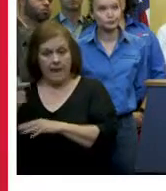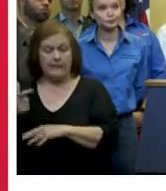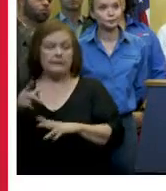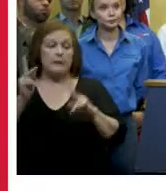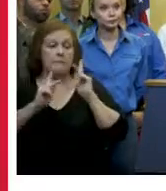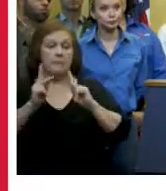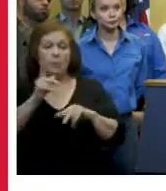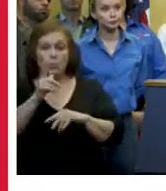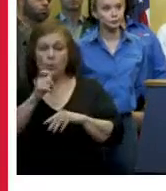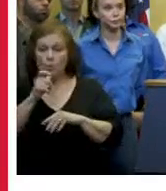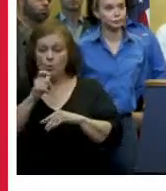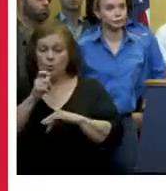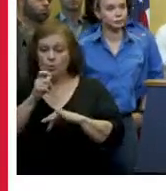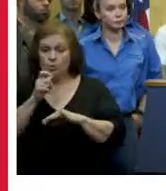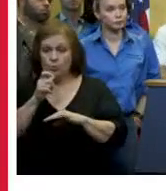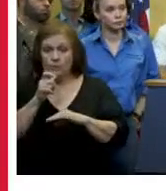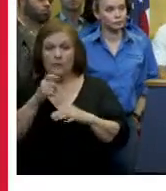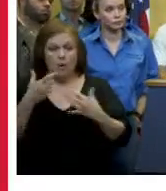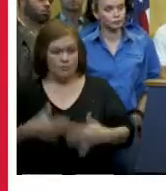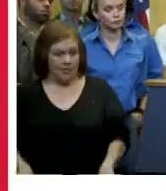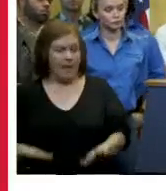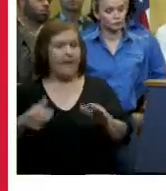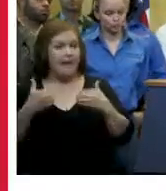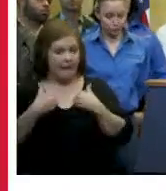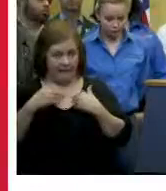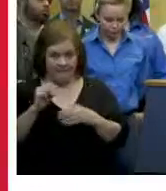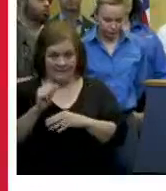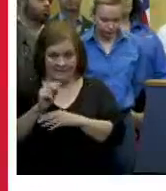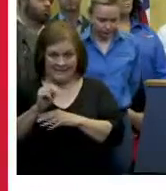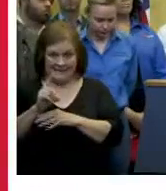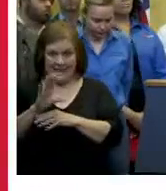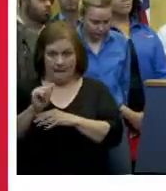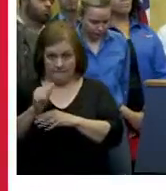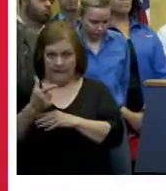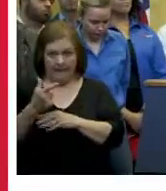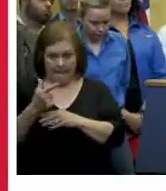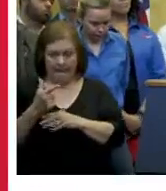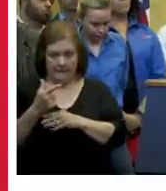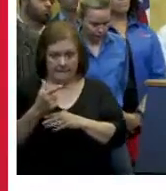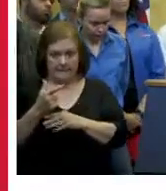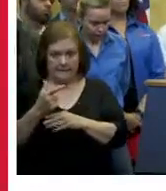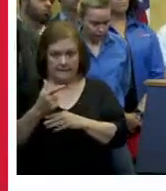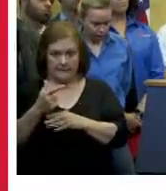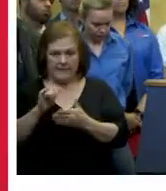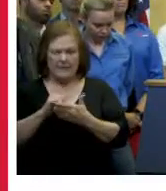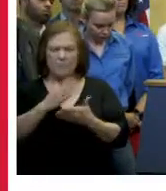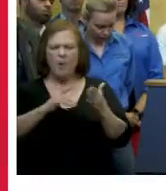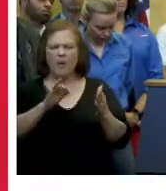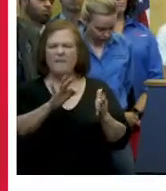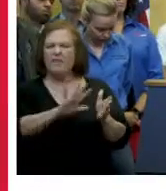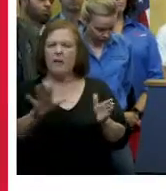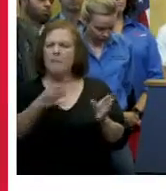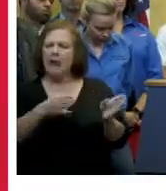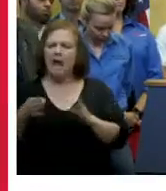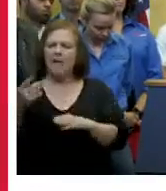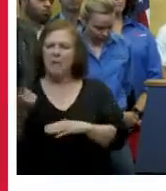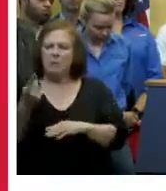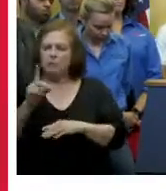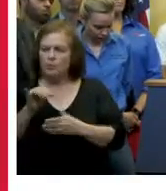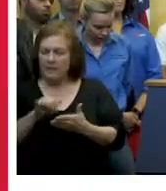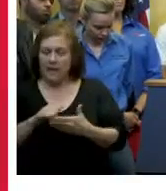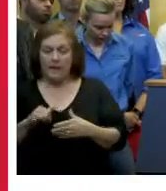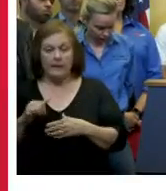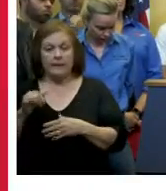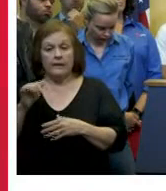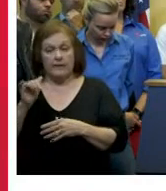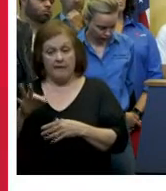residents who have them already meaning that this is a part of their their uh preparation um and this is something